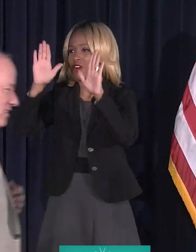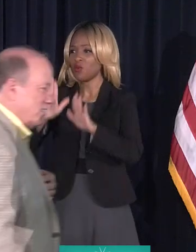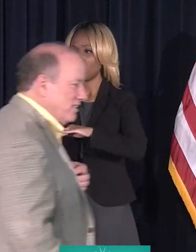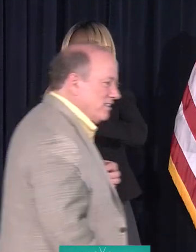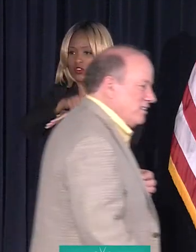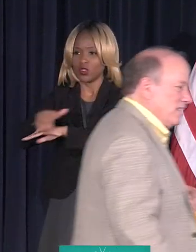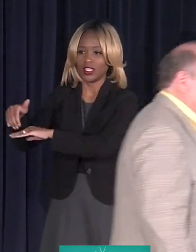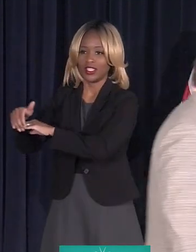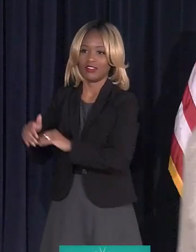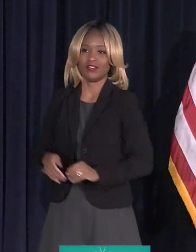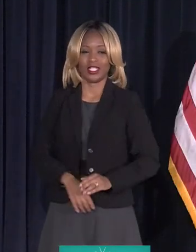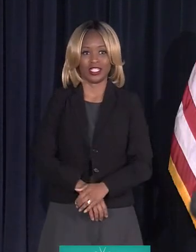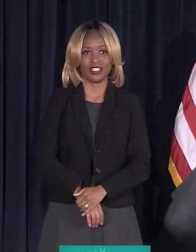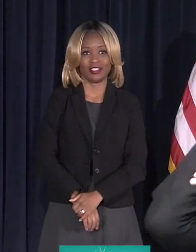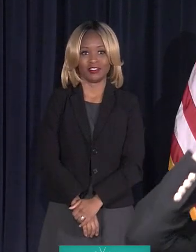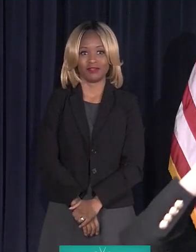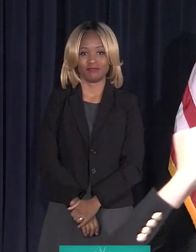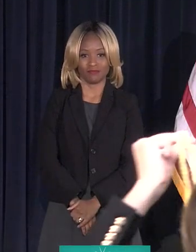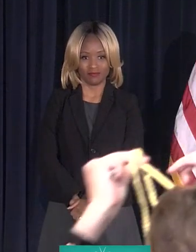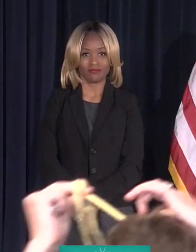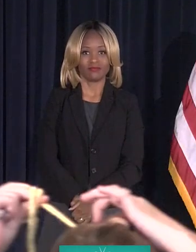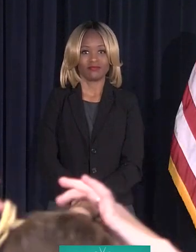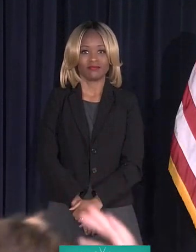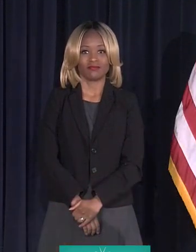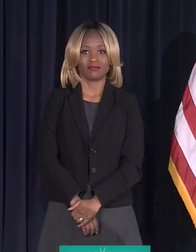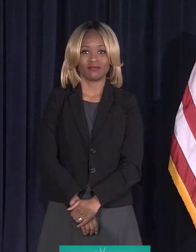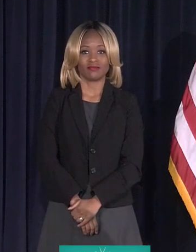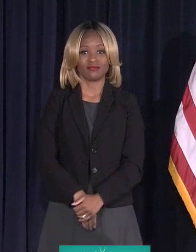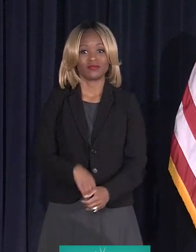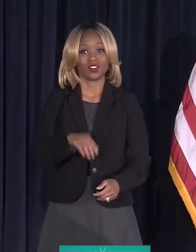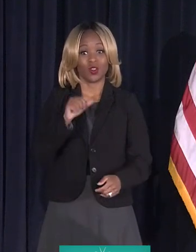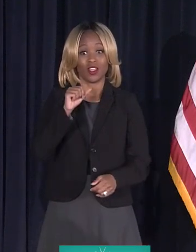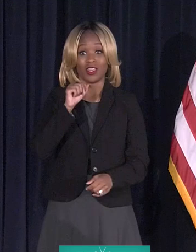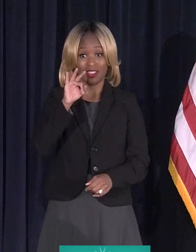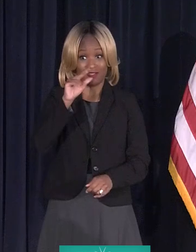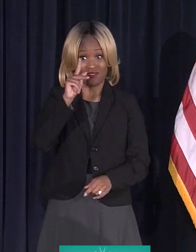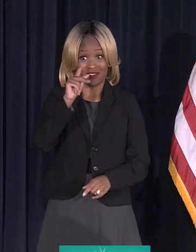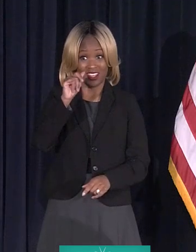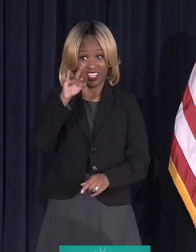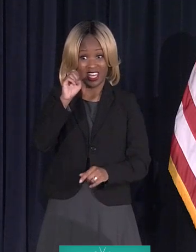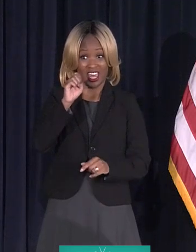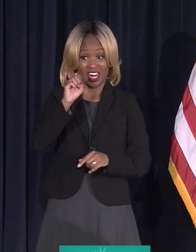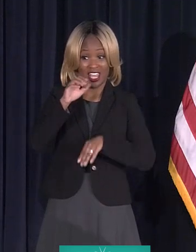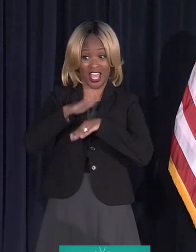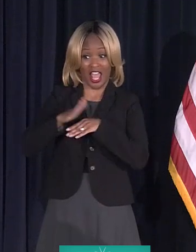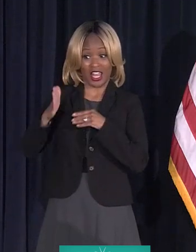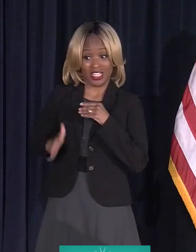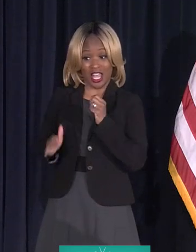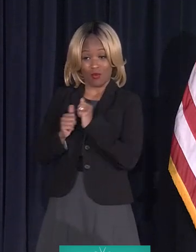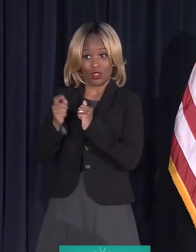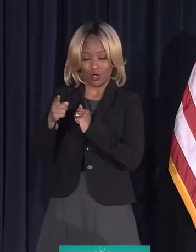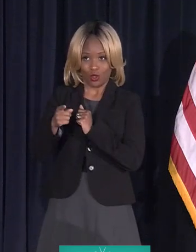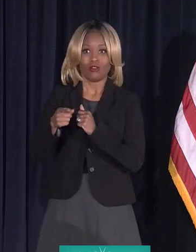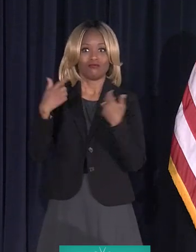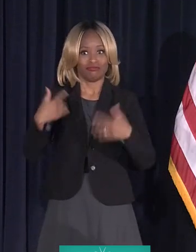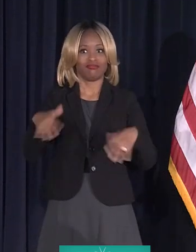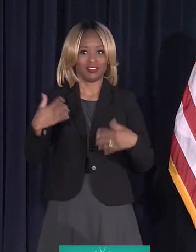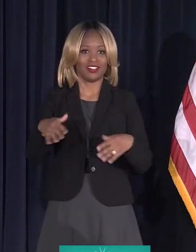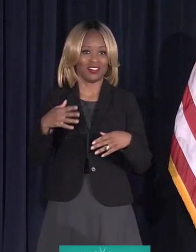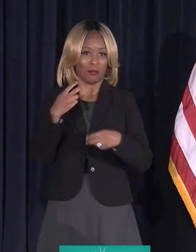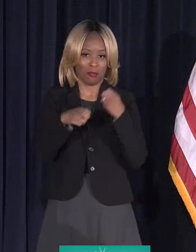evening. All right. Thank you, Mayor. You've got Katie on your side. You're most of the way toward being solved.